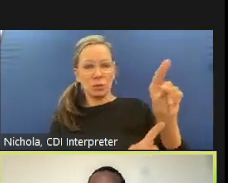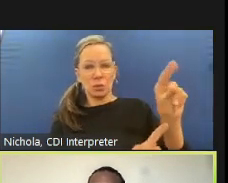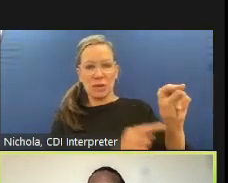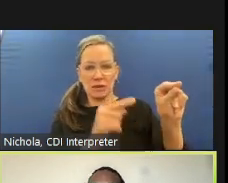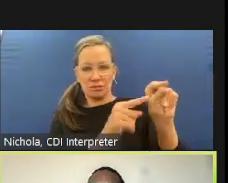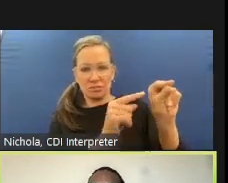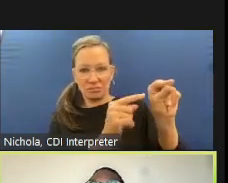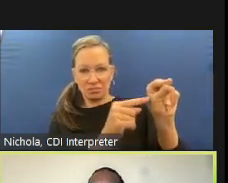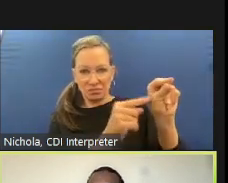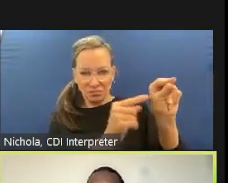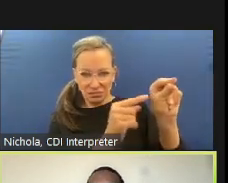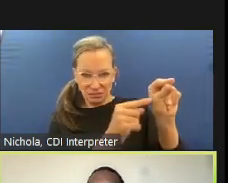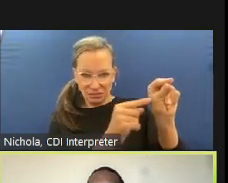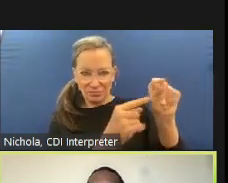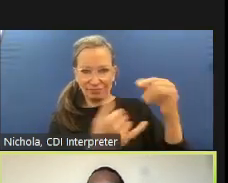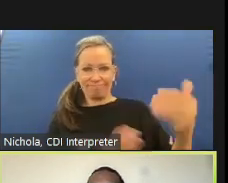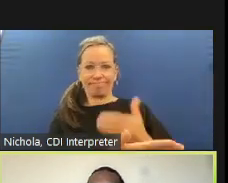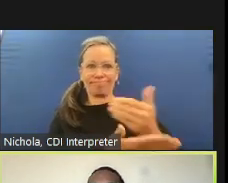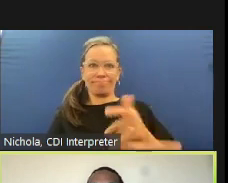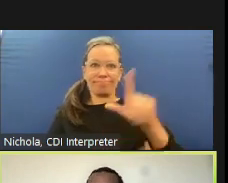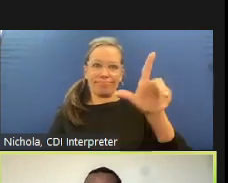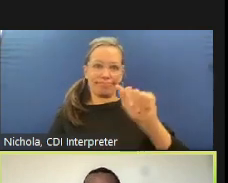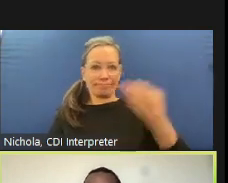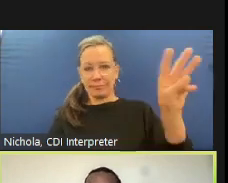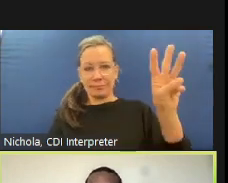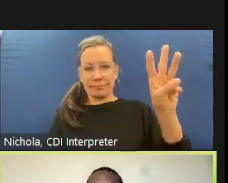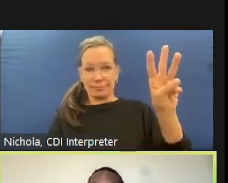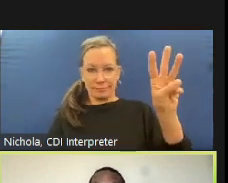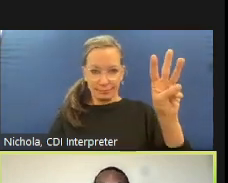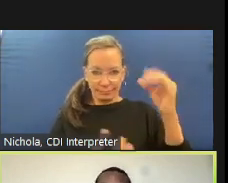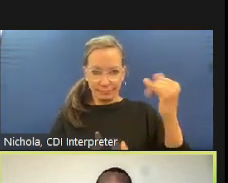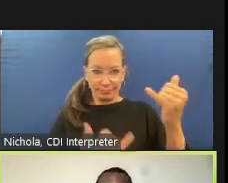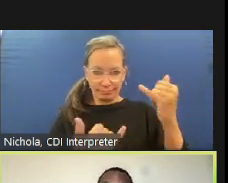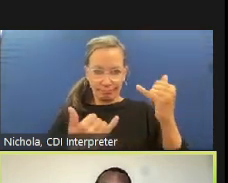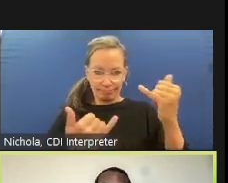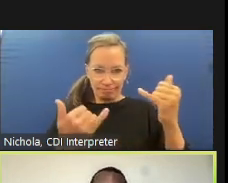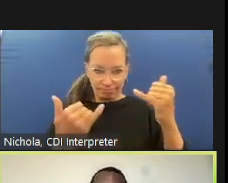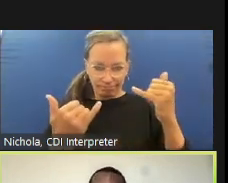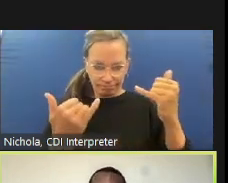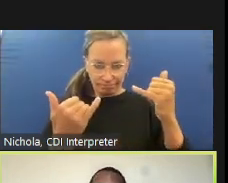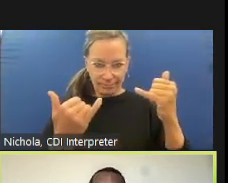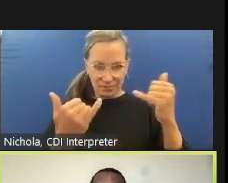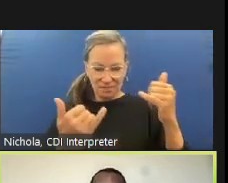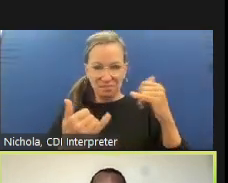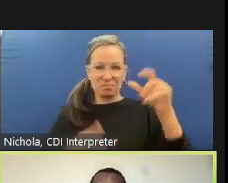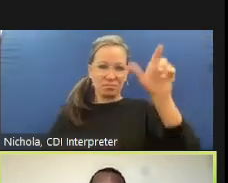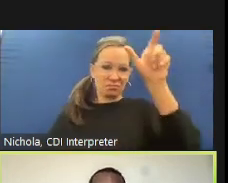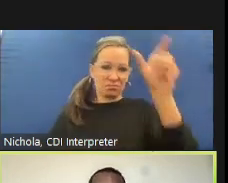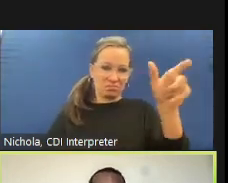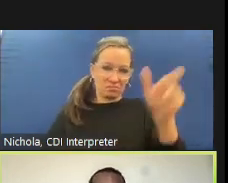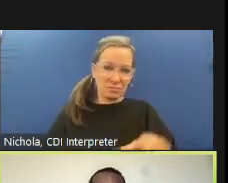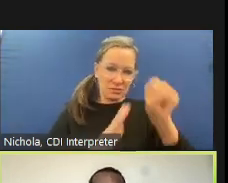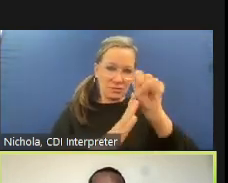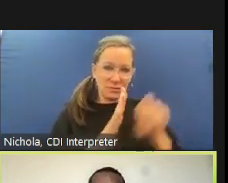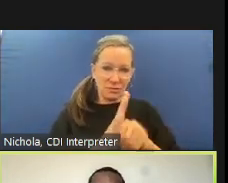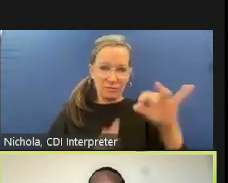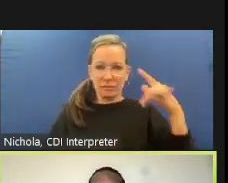across the state of california that are working to create this and marin county is in the forefront of doing that work